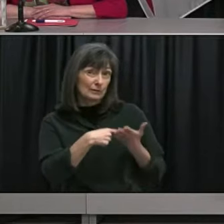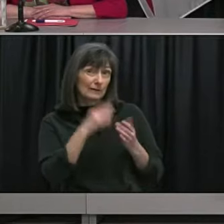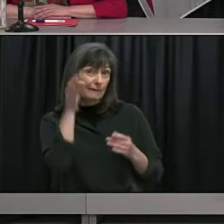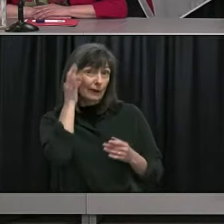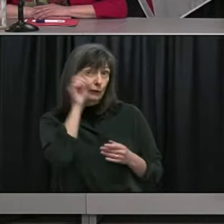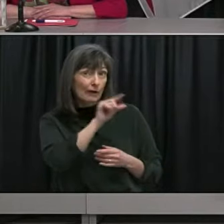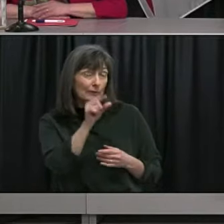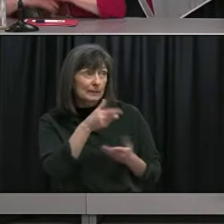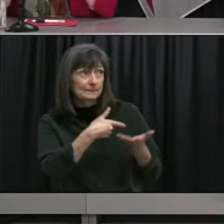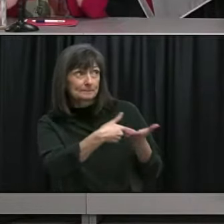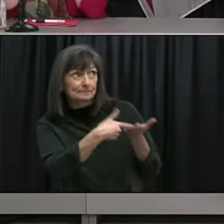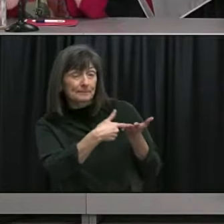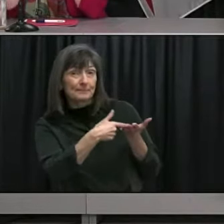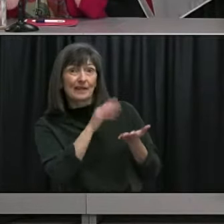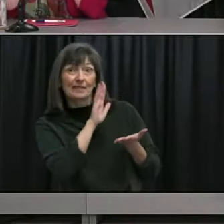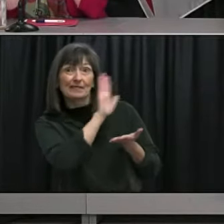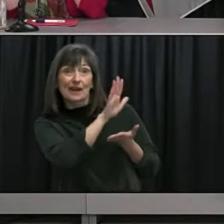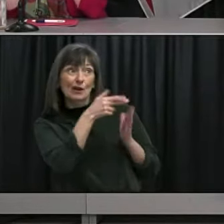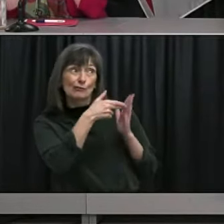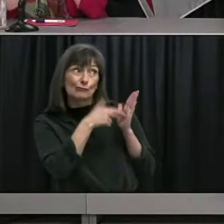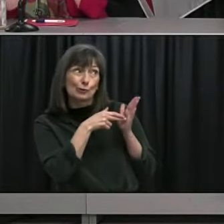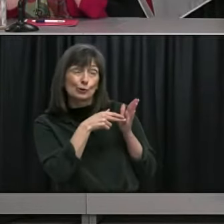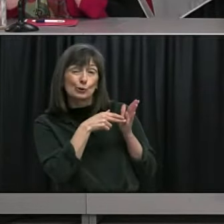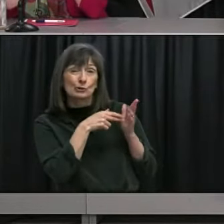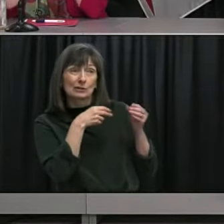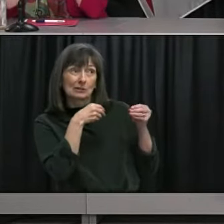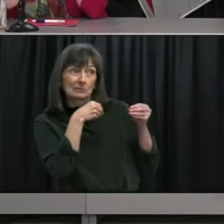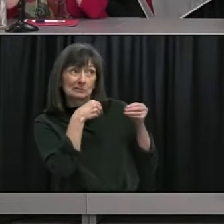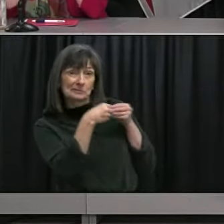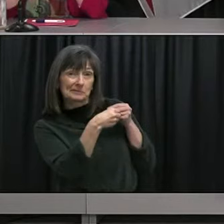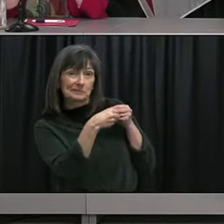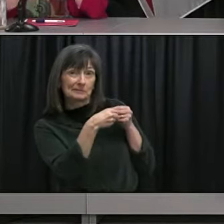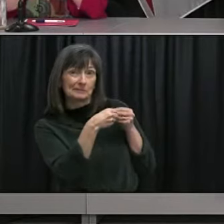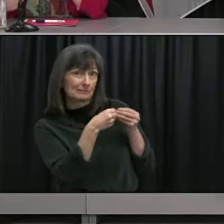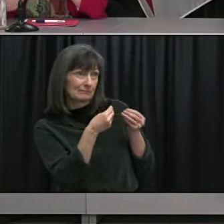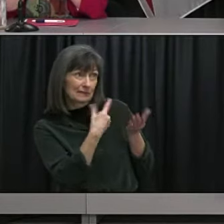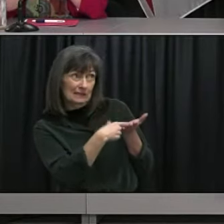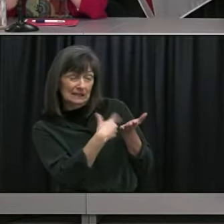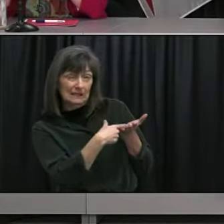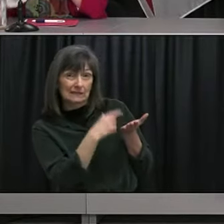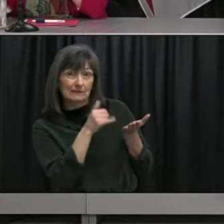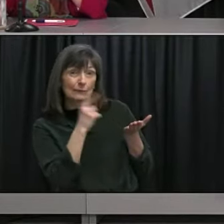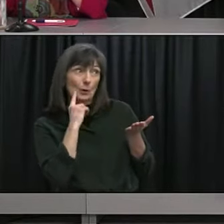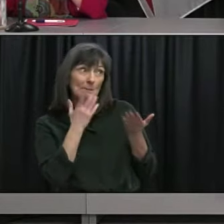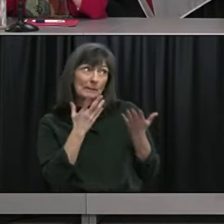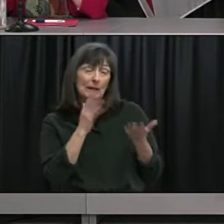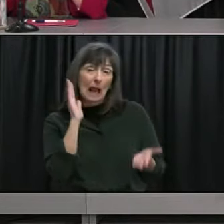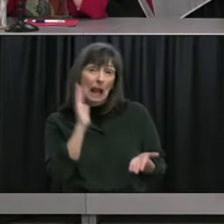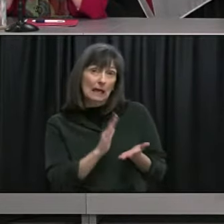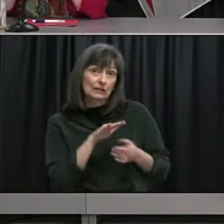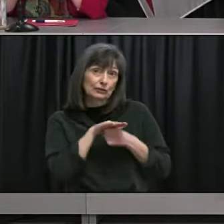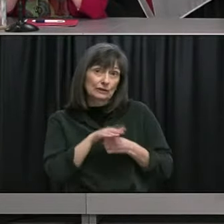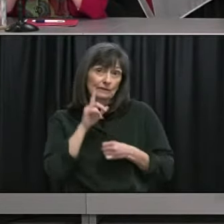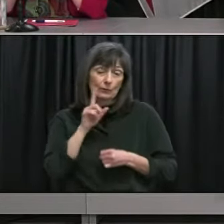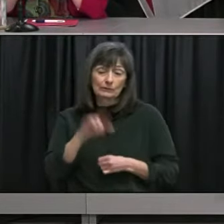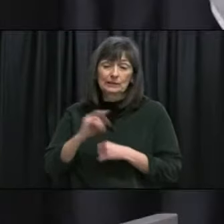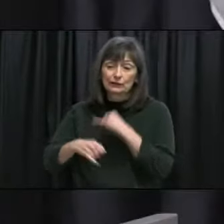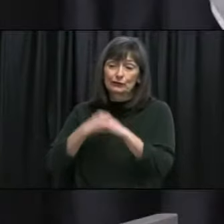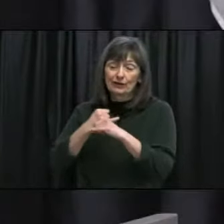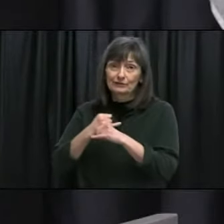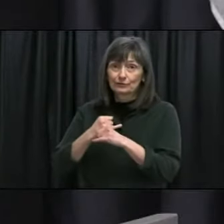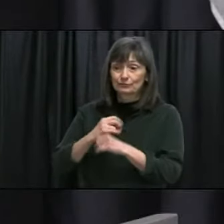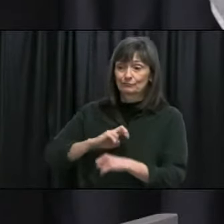pushing to try and get the federal government to bring in similar measures to decrease the burden for rotational workers who work internationally